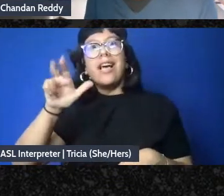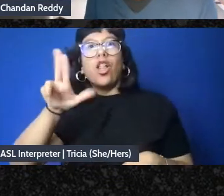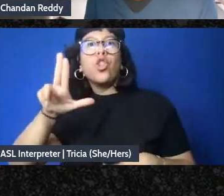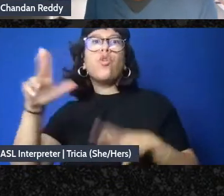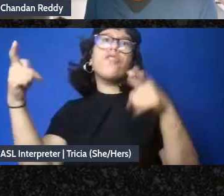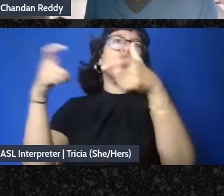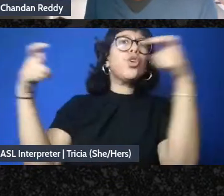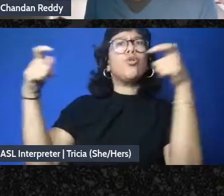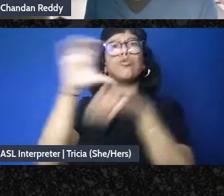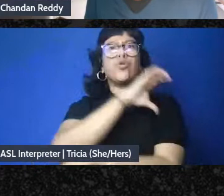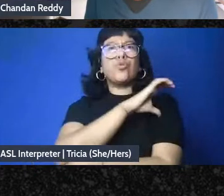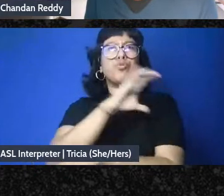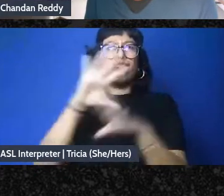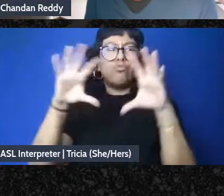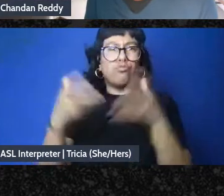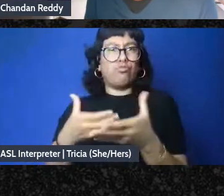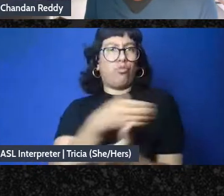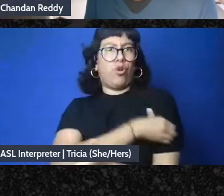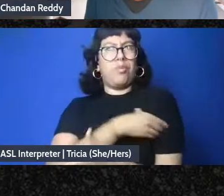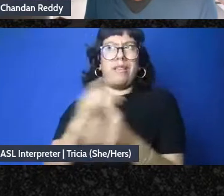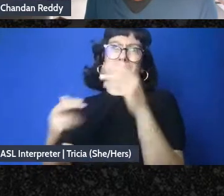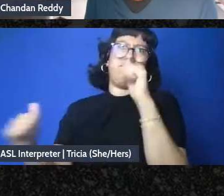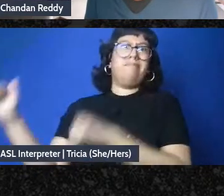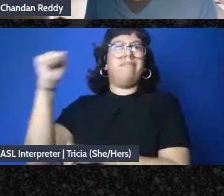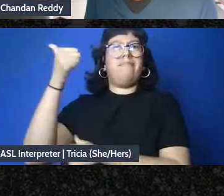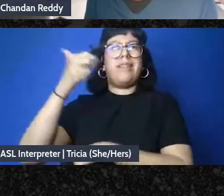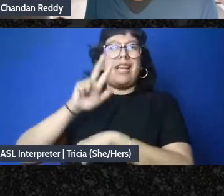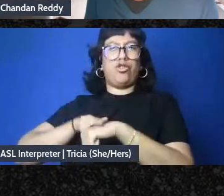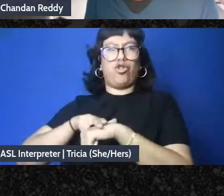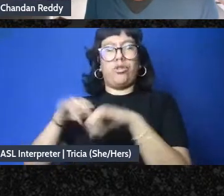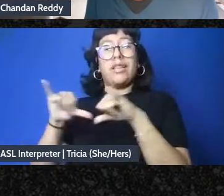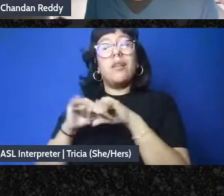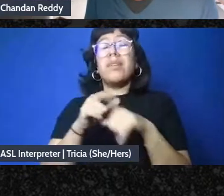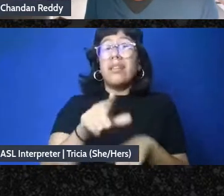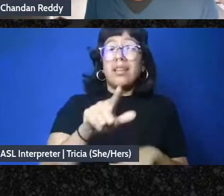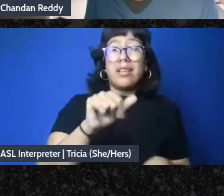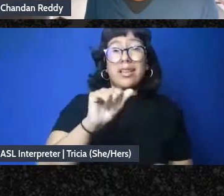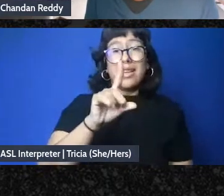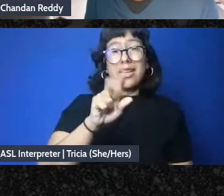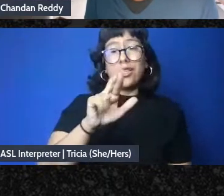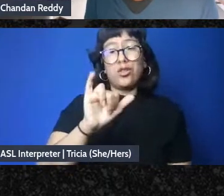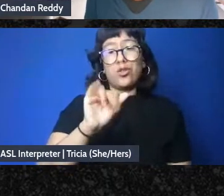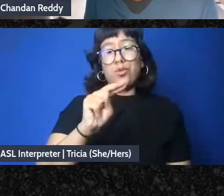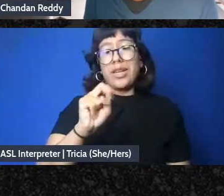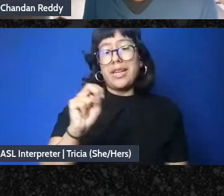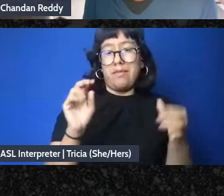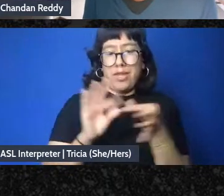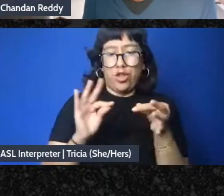whereas I think the most important work is most